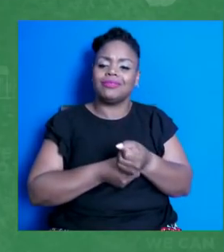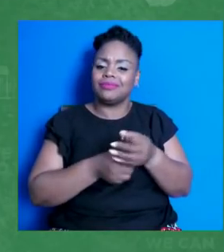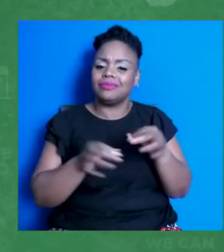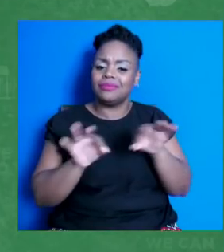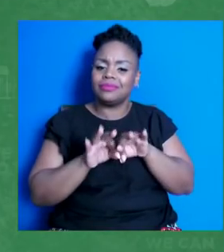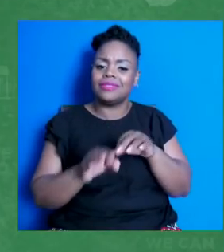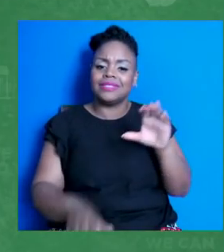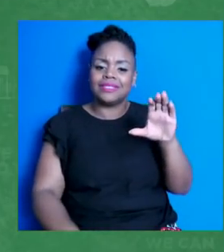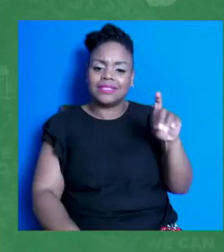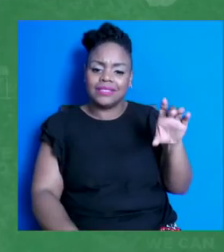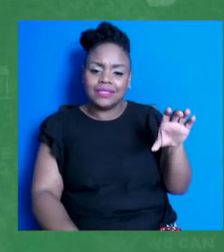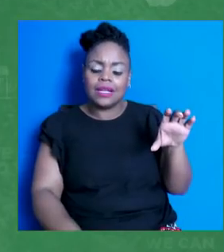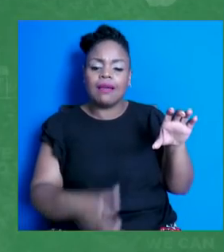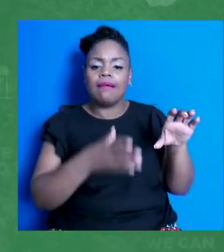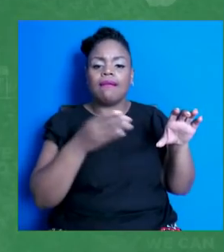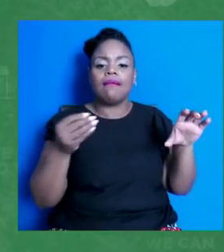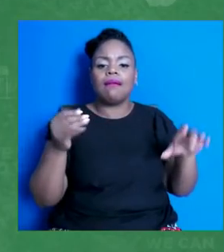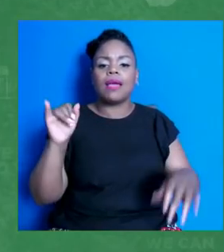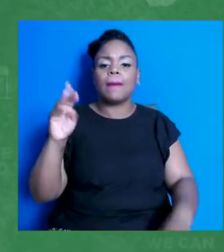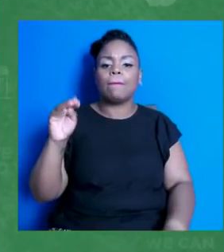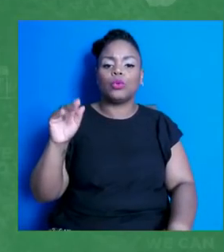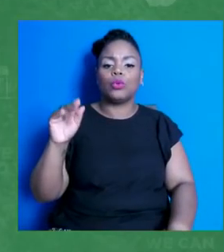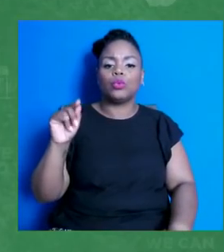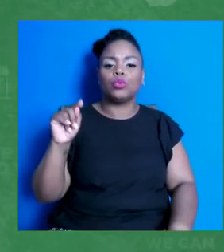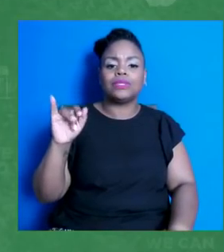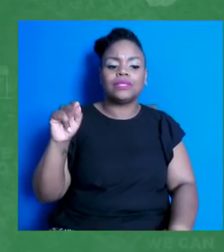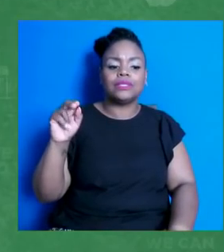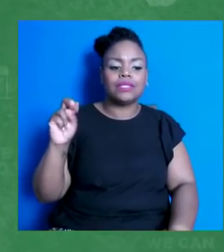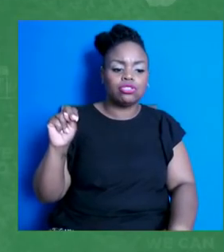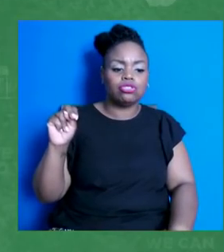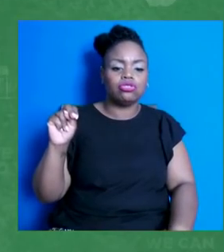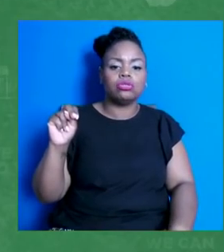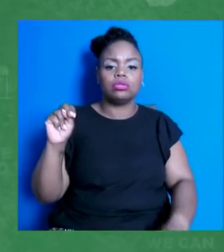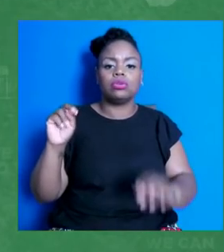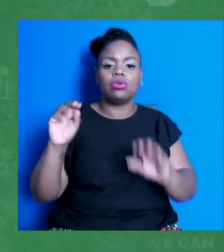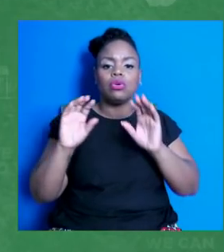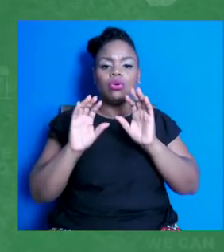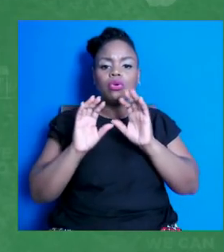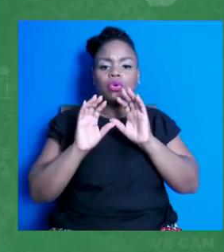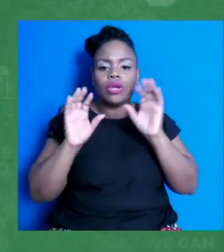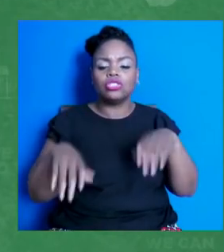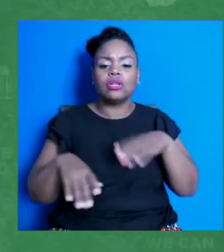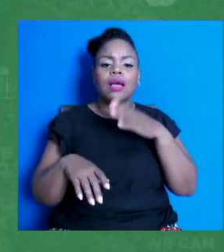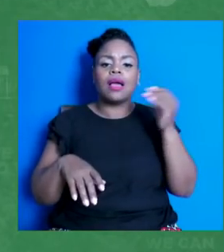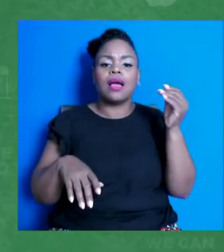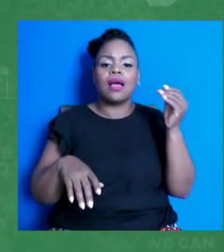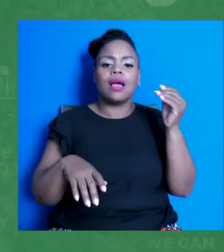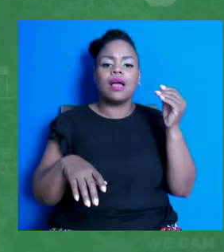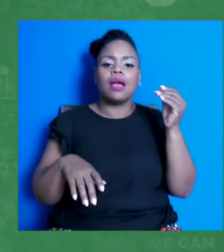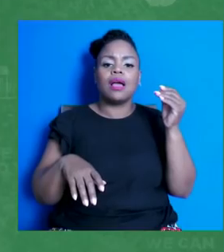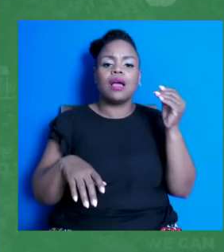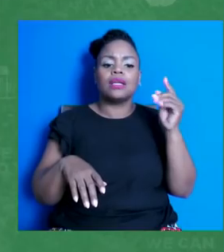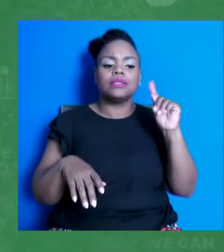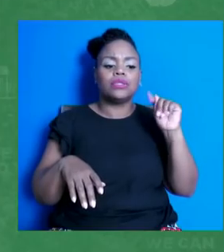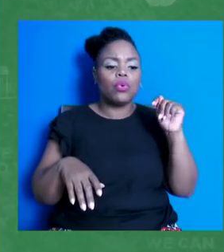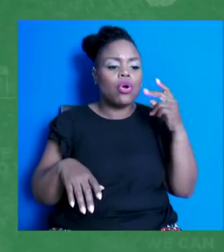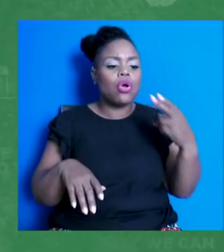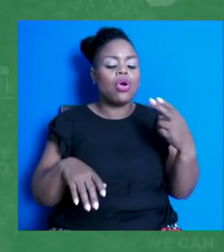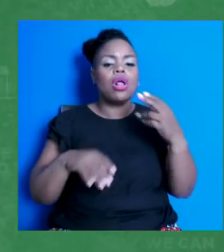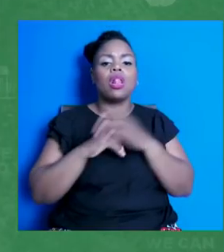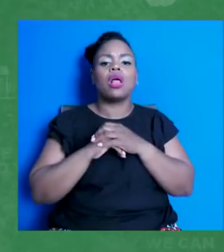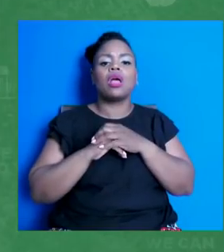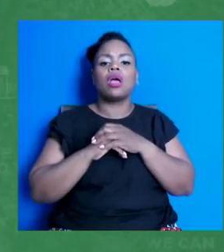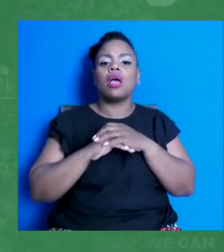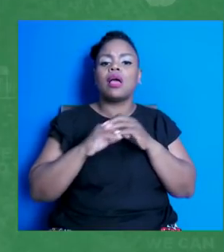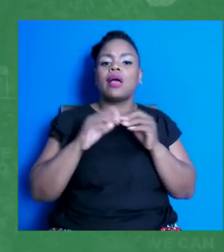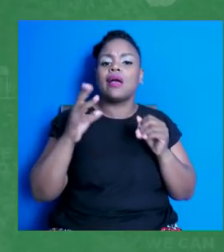coalitions, organizing town halls so teens get their questions answered. We share personal stories, give advice to teens on